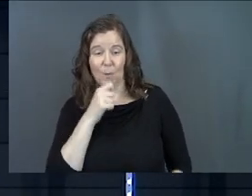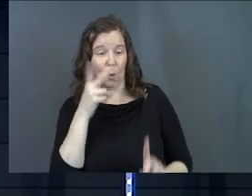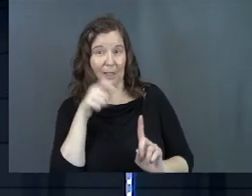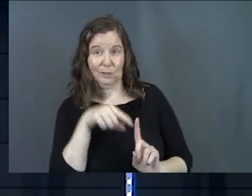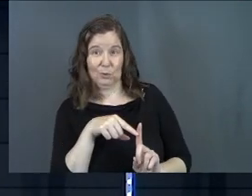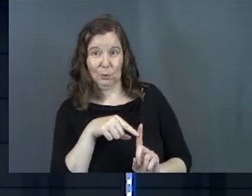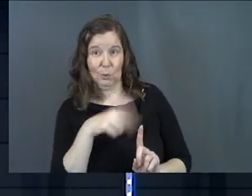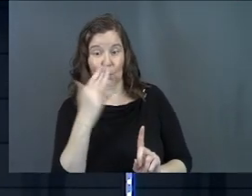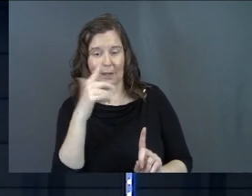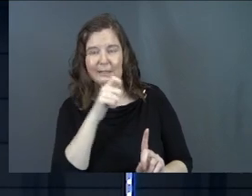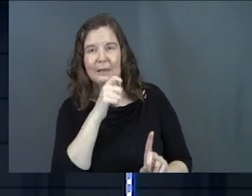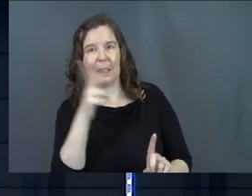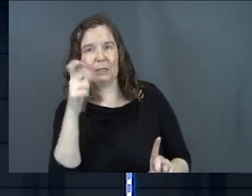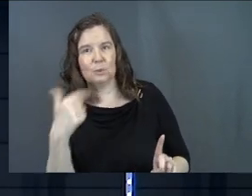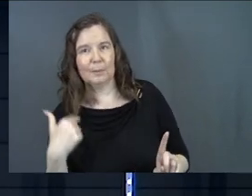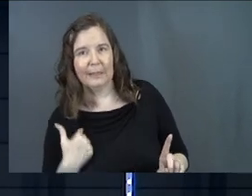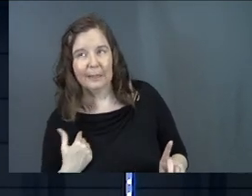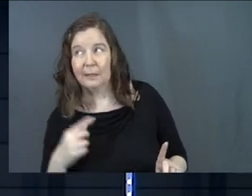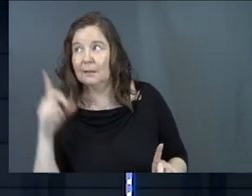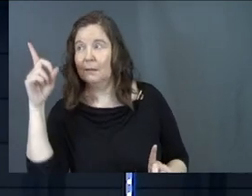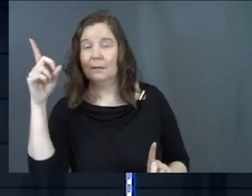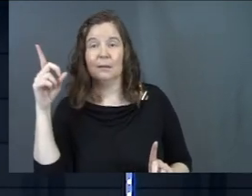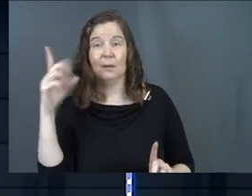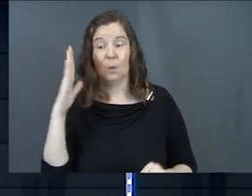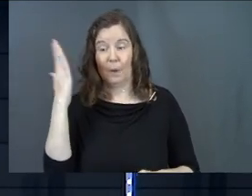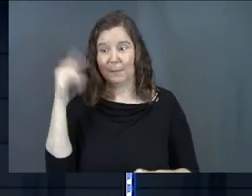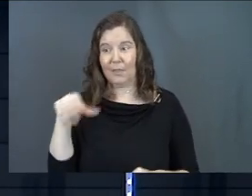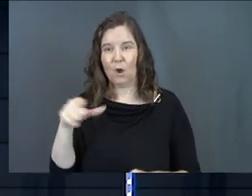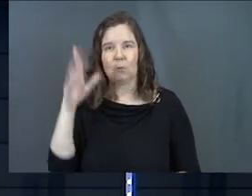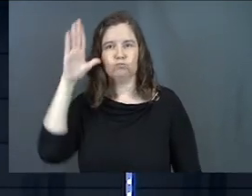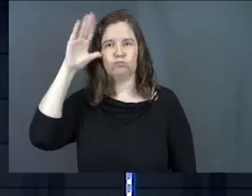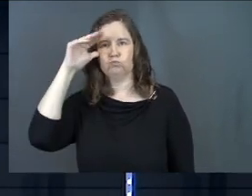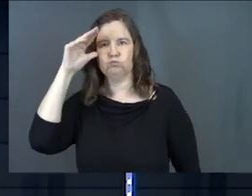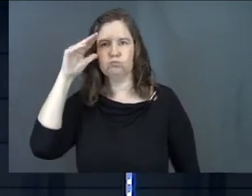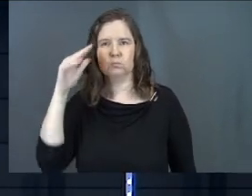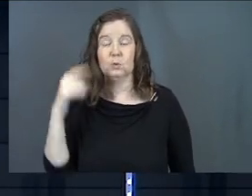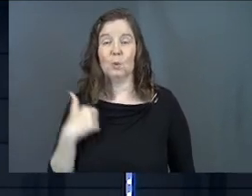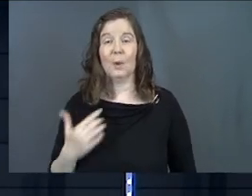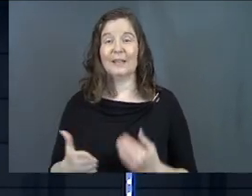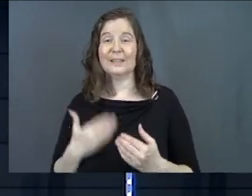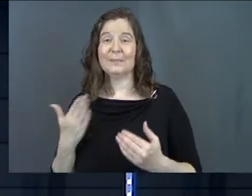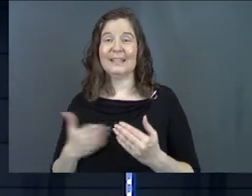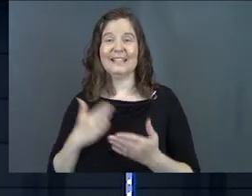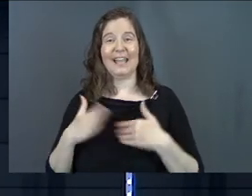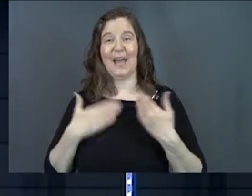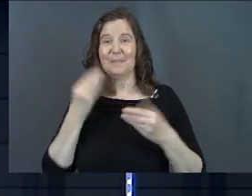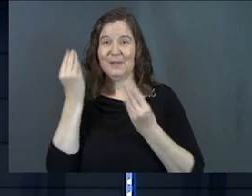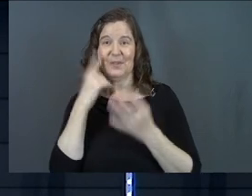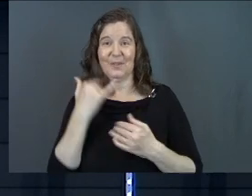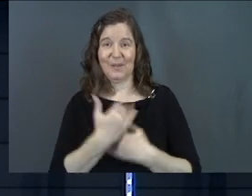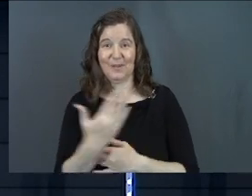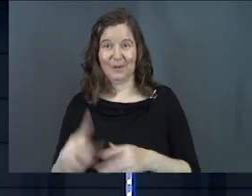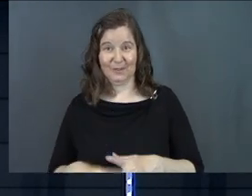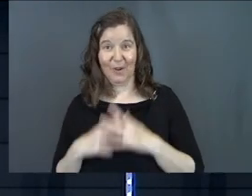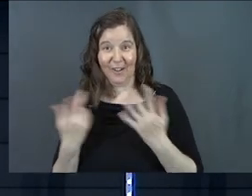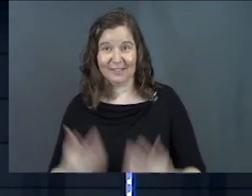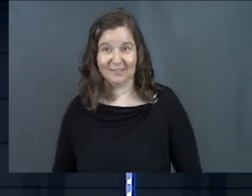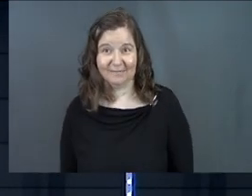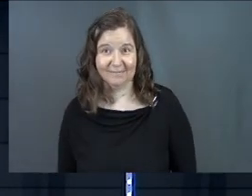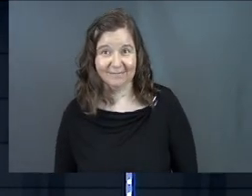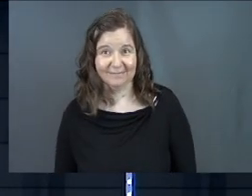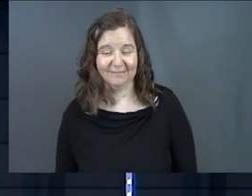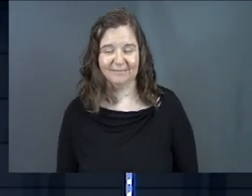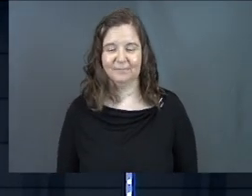For the whole lot of them are hard-hearted and stubborn. So we got some easy happy news for you this morning to start us off.